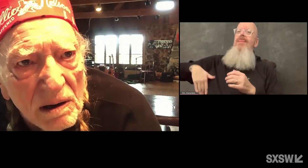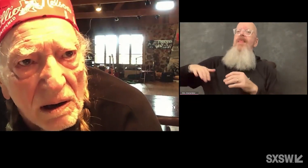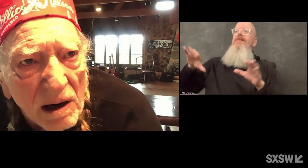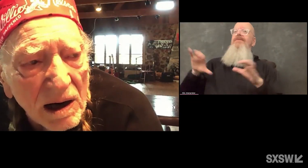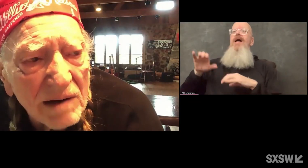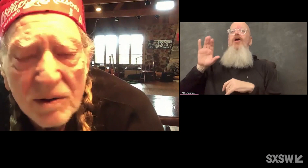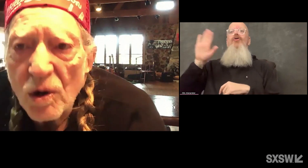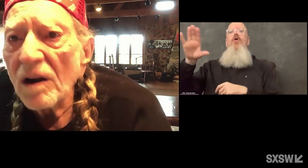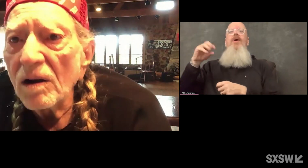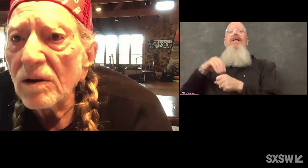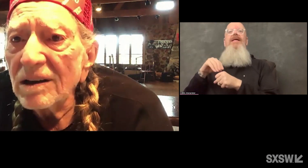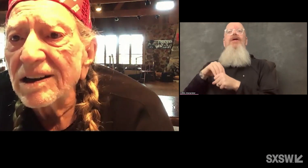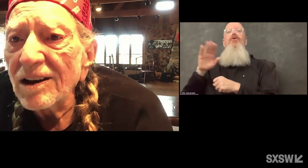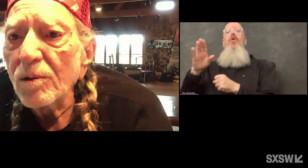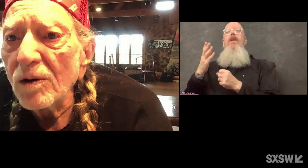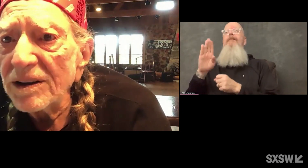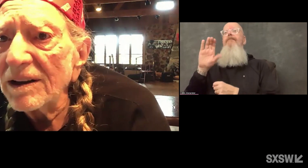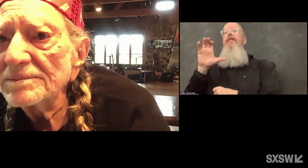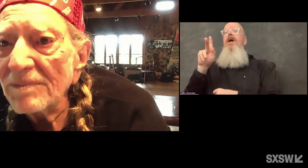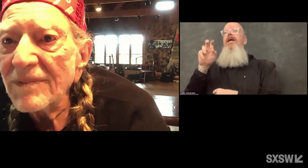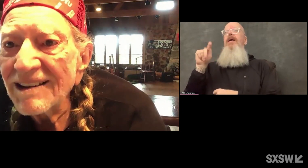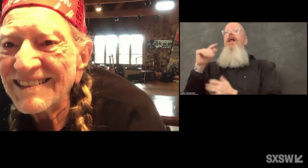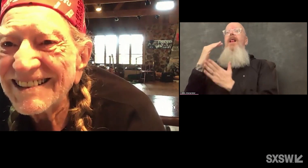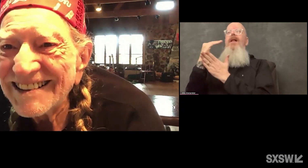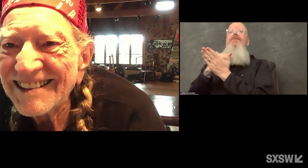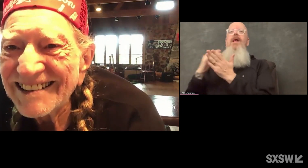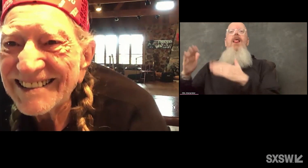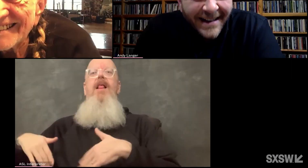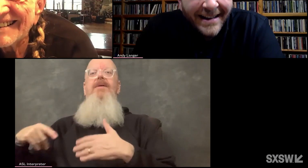Oh, I haven't won all around cowboy yet.